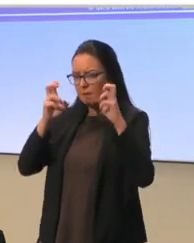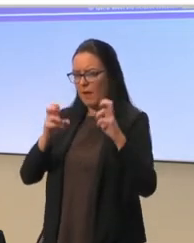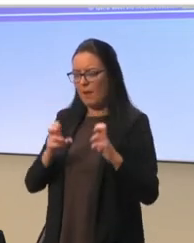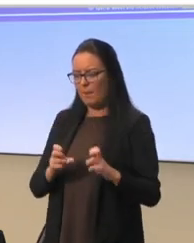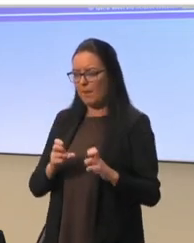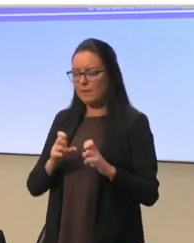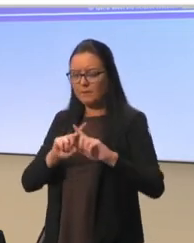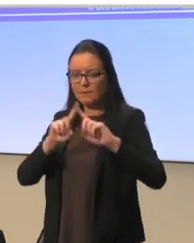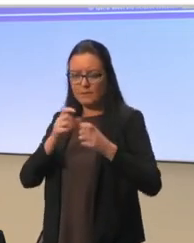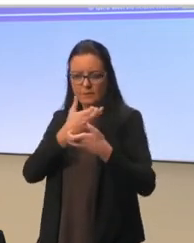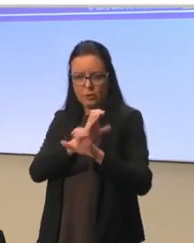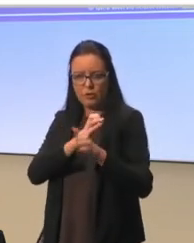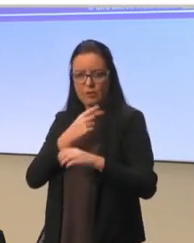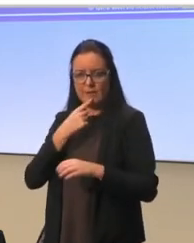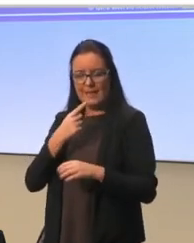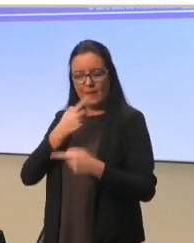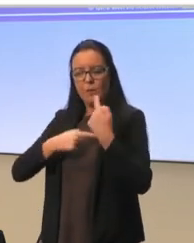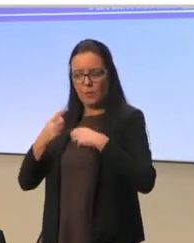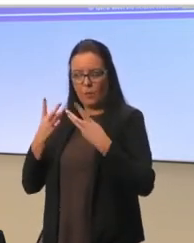like us to focus in our activity.